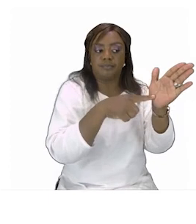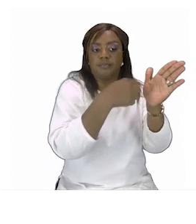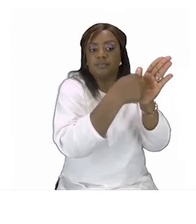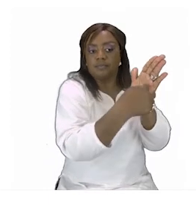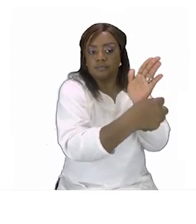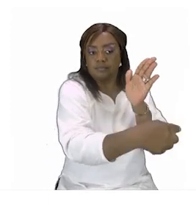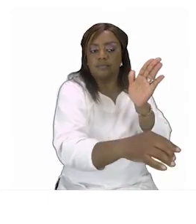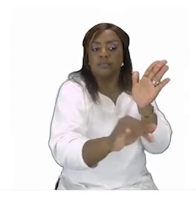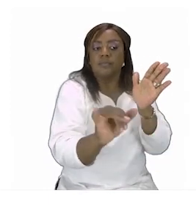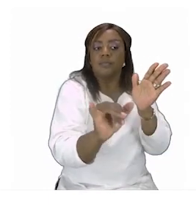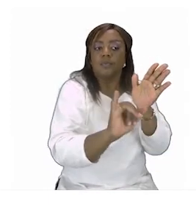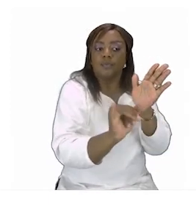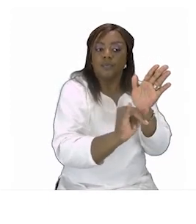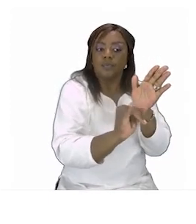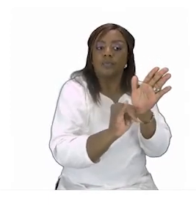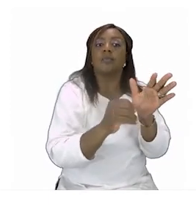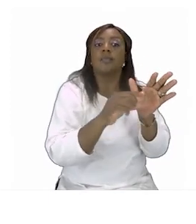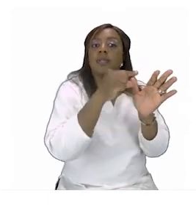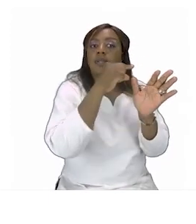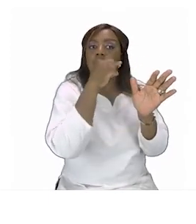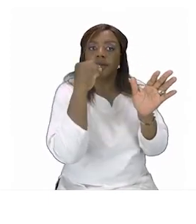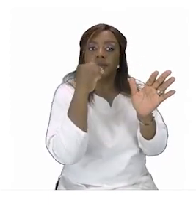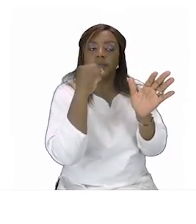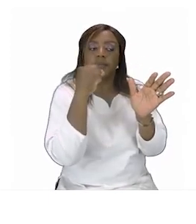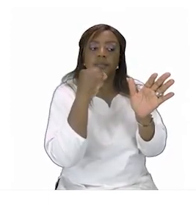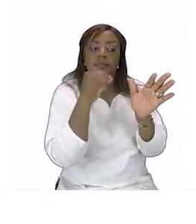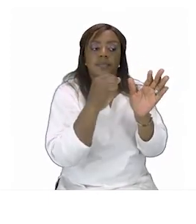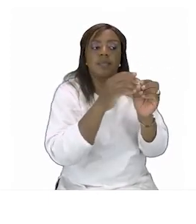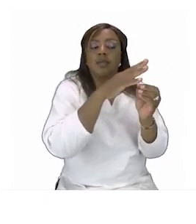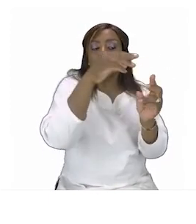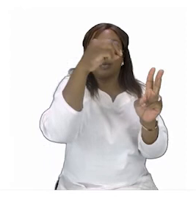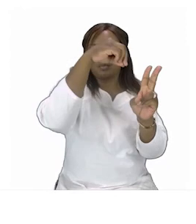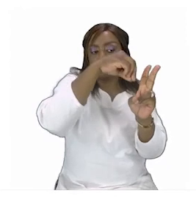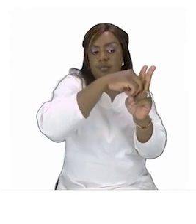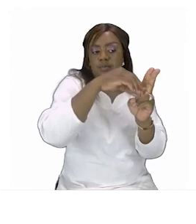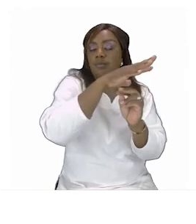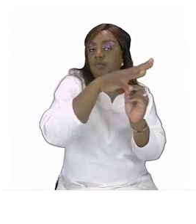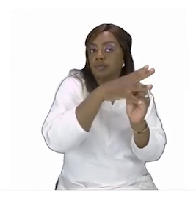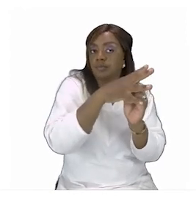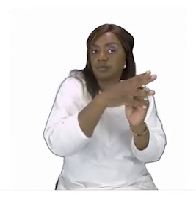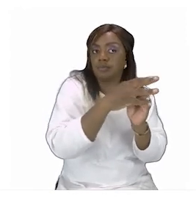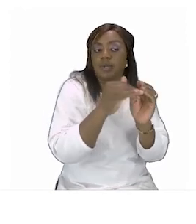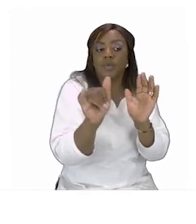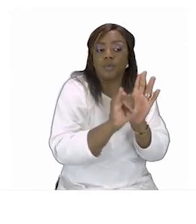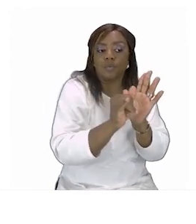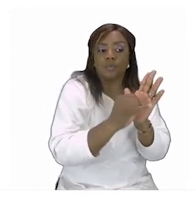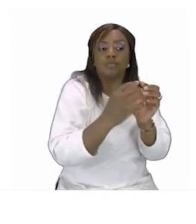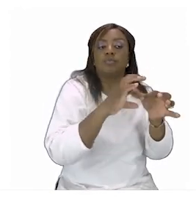relationship now remember this relationship is concerning you